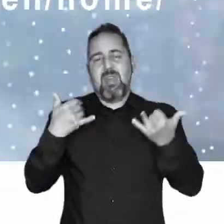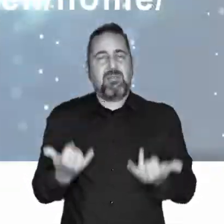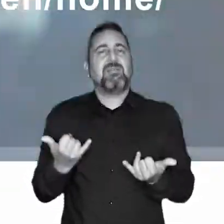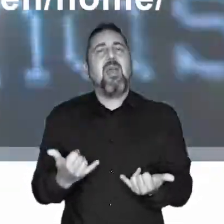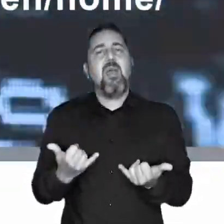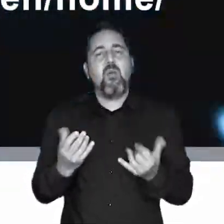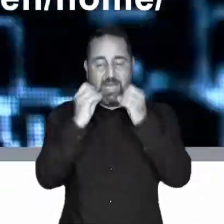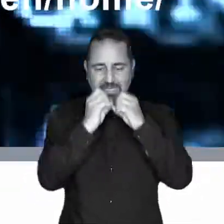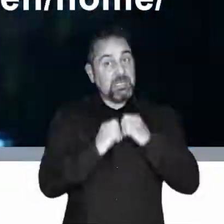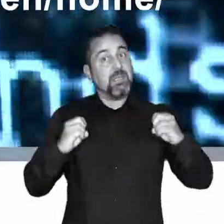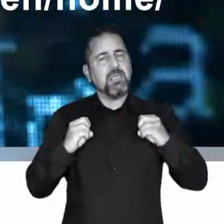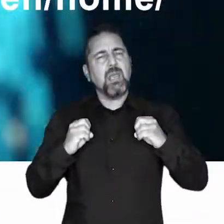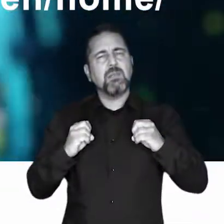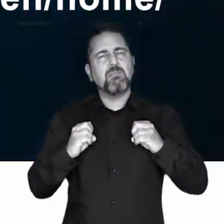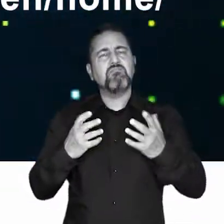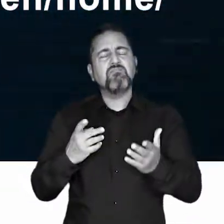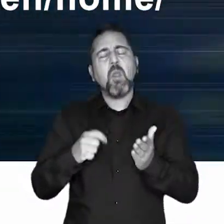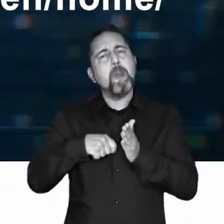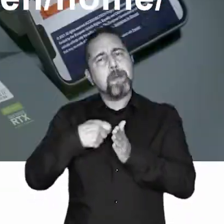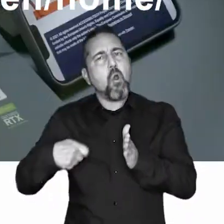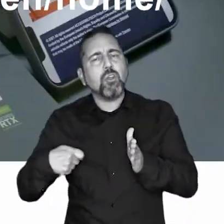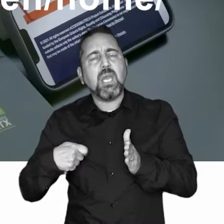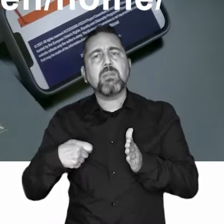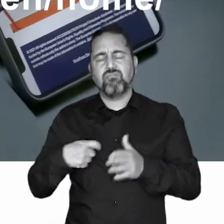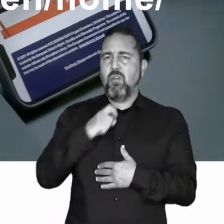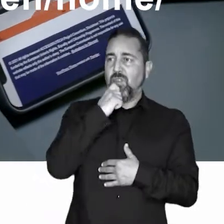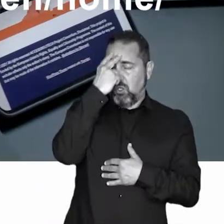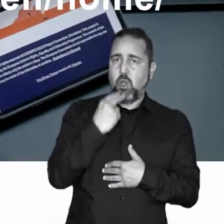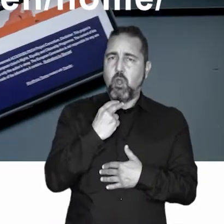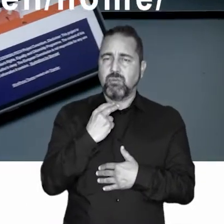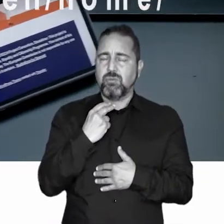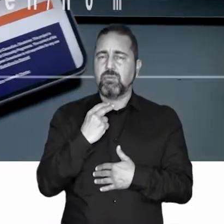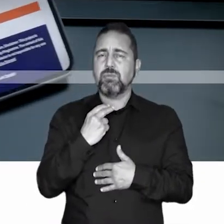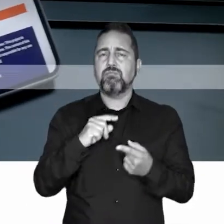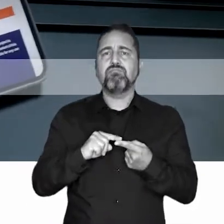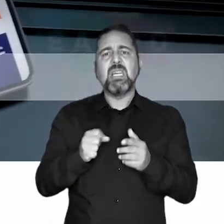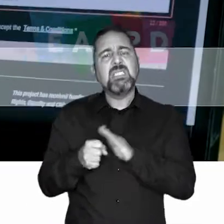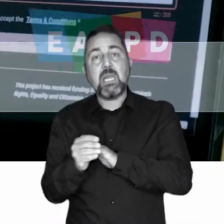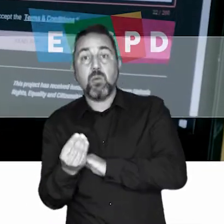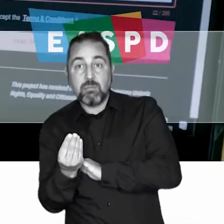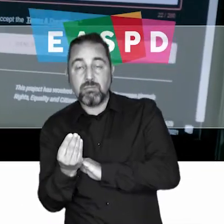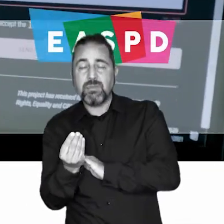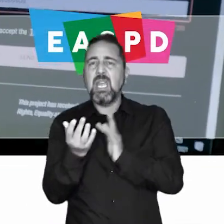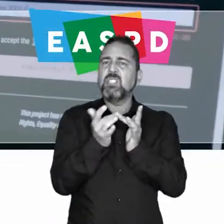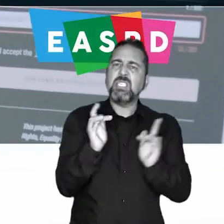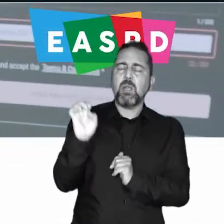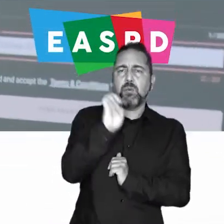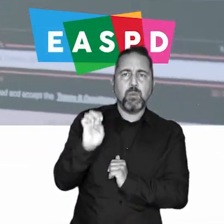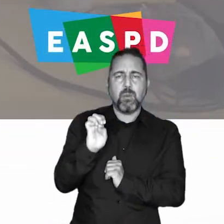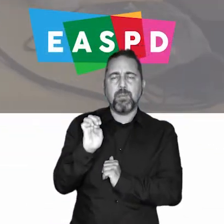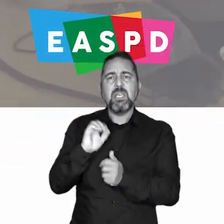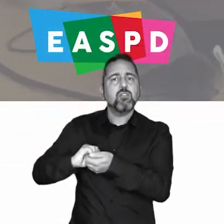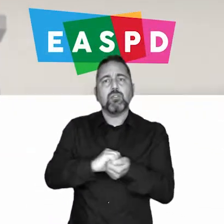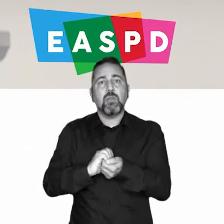Accessibilitech is designed to identify these features. A project developed by ONCE Foundation, INSERTA Innovation Digital